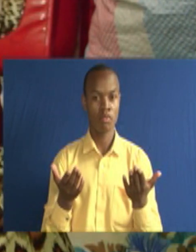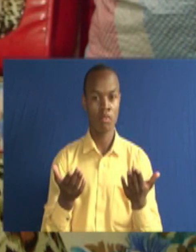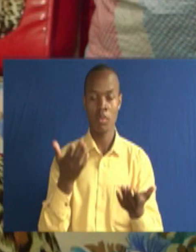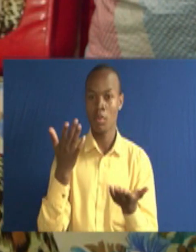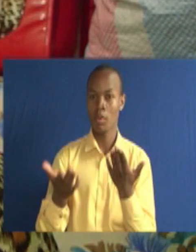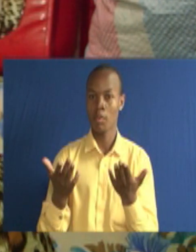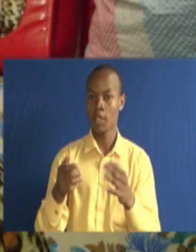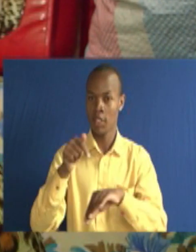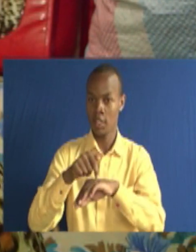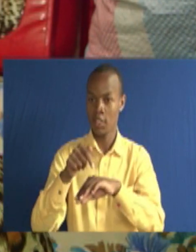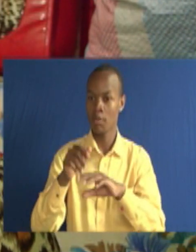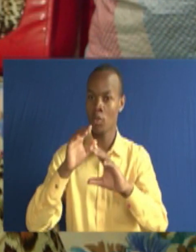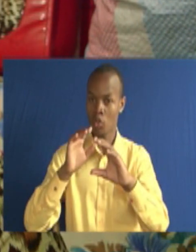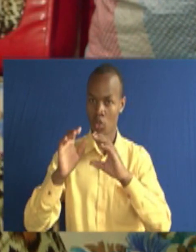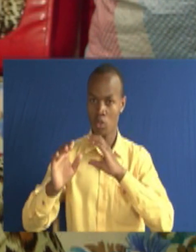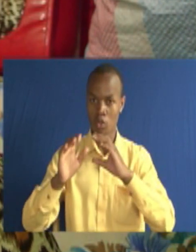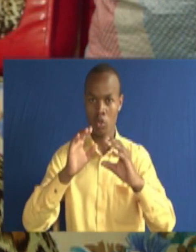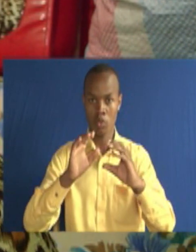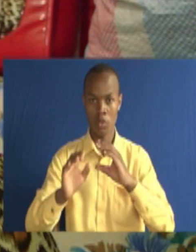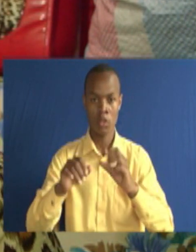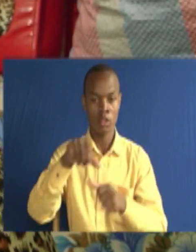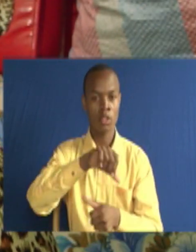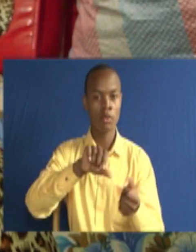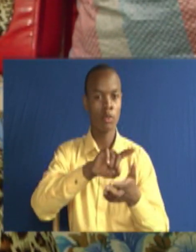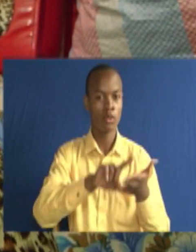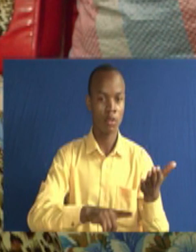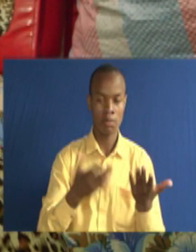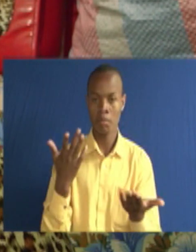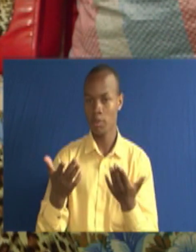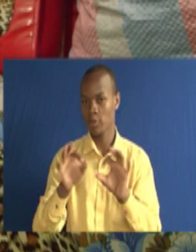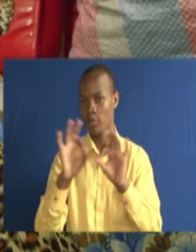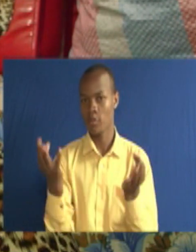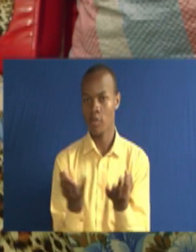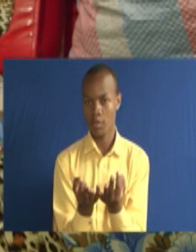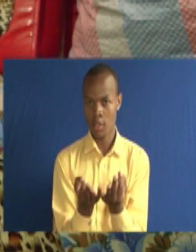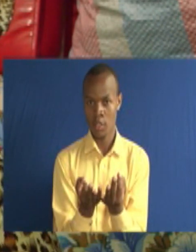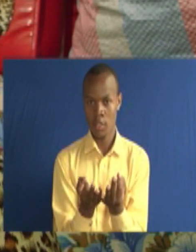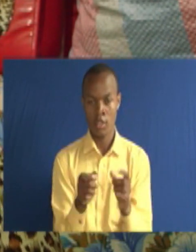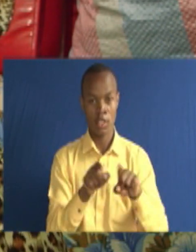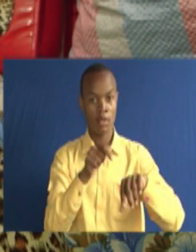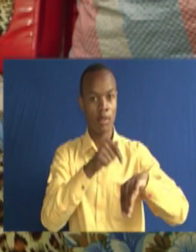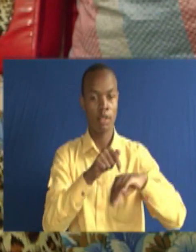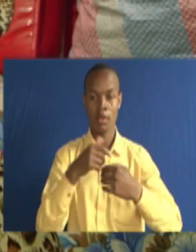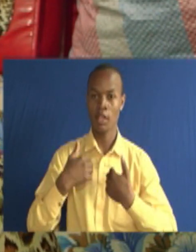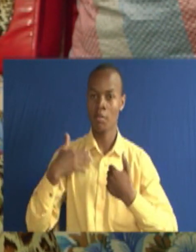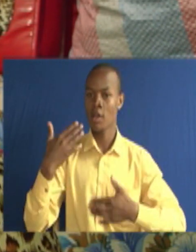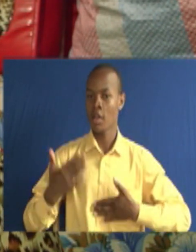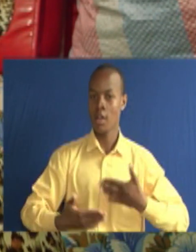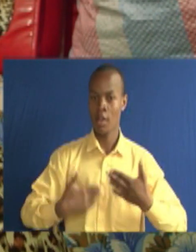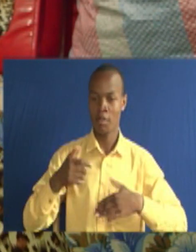Wakati kuhusu maneno ya kifamilia ama wakati kuna happy moments, kama birthdays,